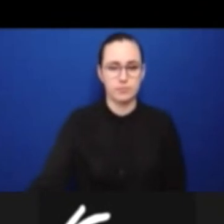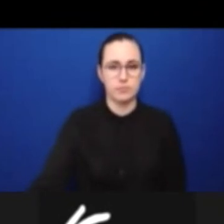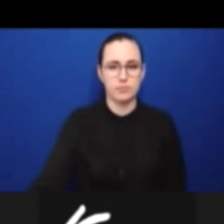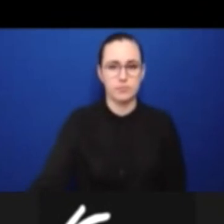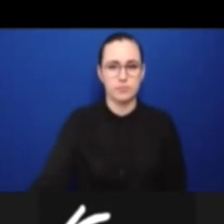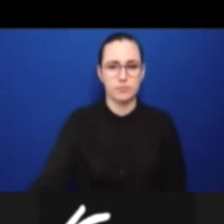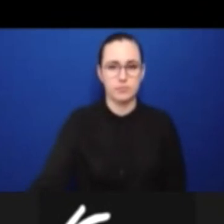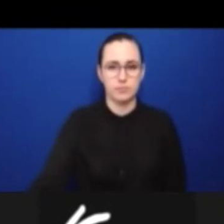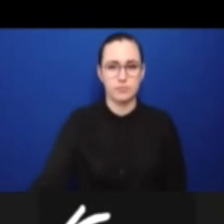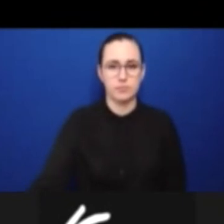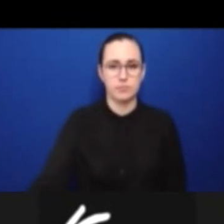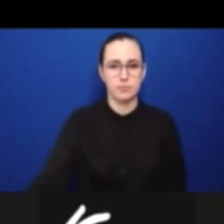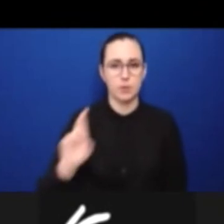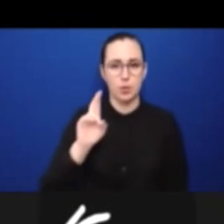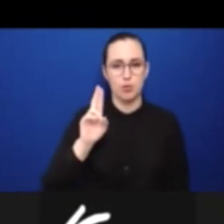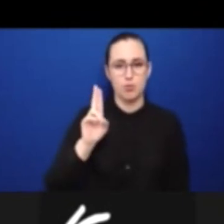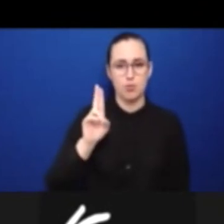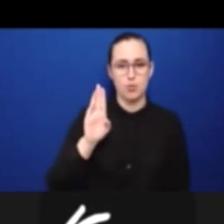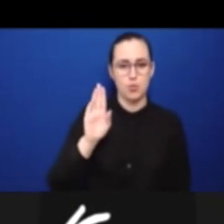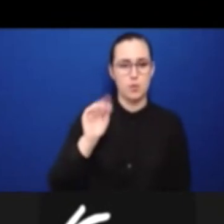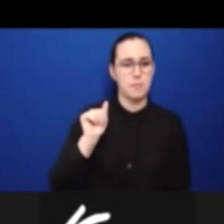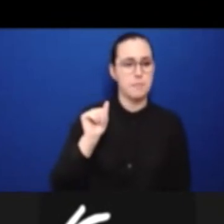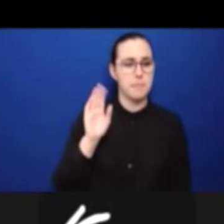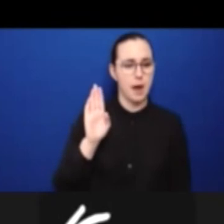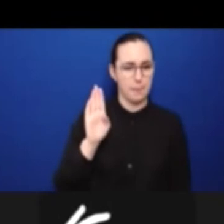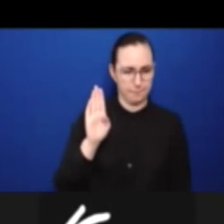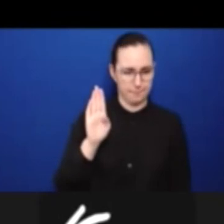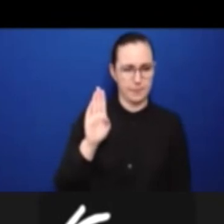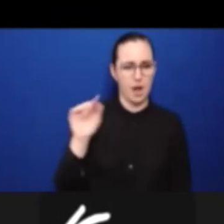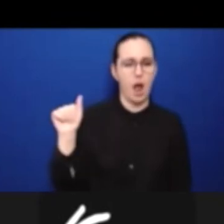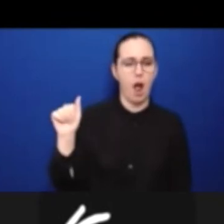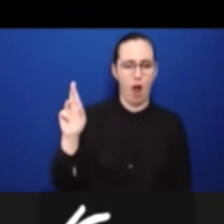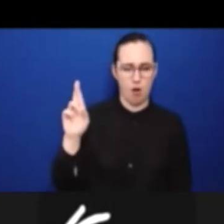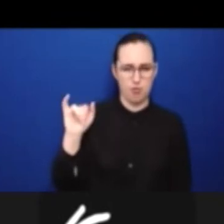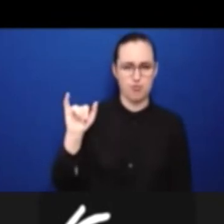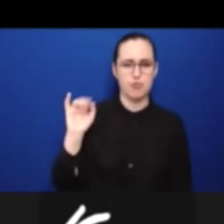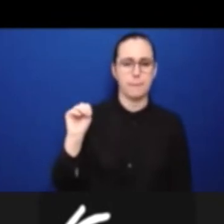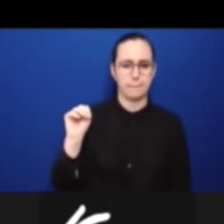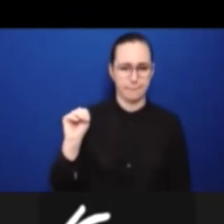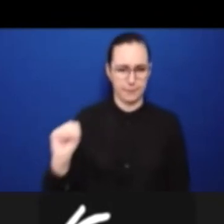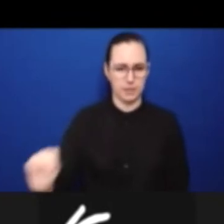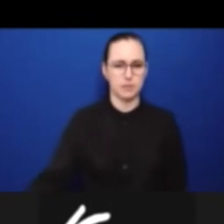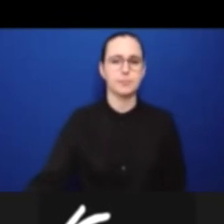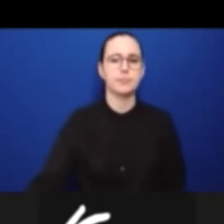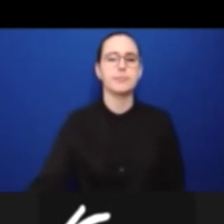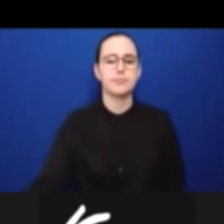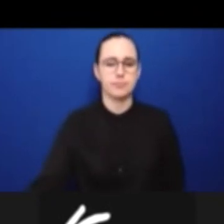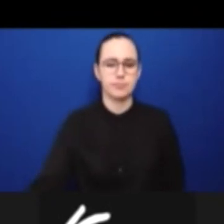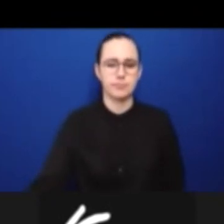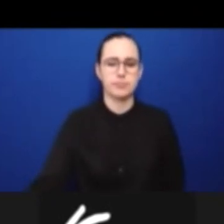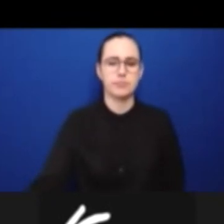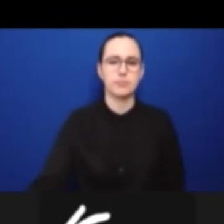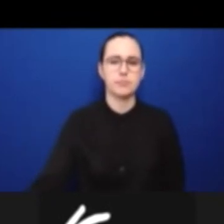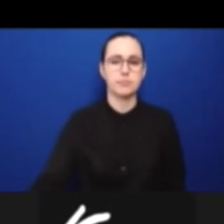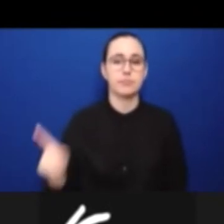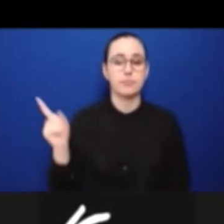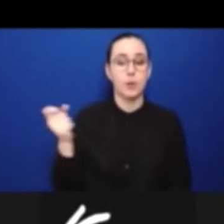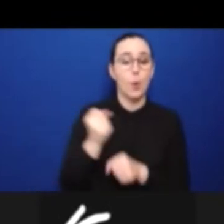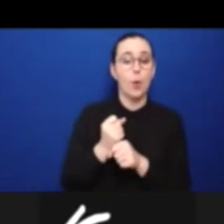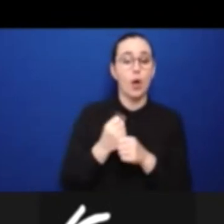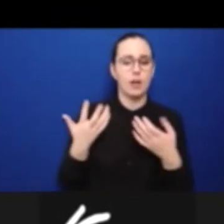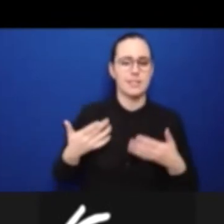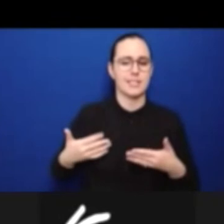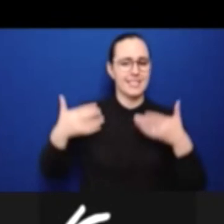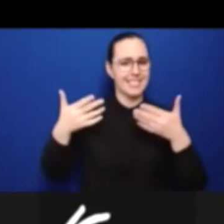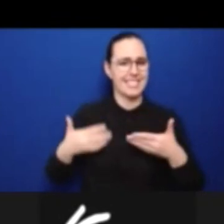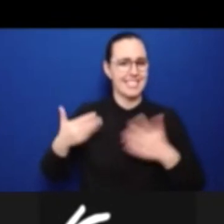at Statistics Canada. Her research expertise includes the use of population-based survey